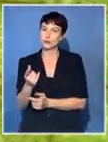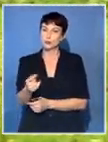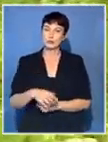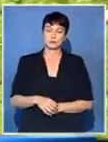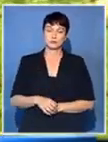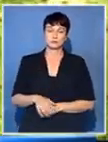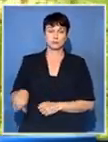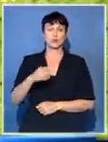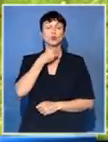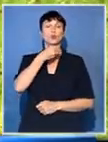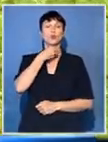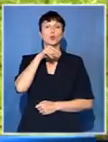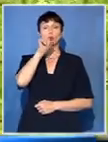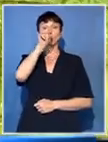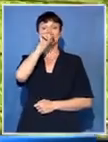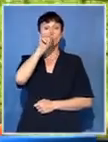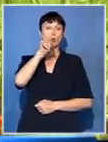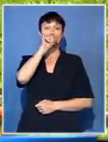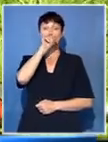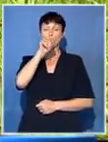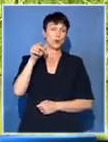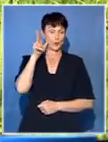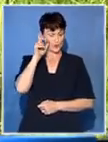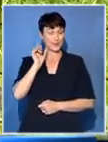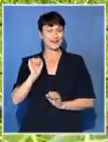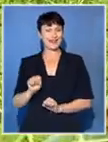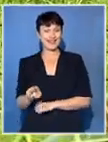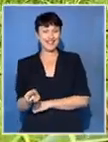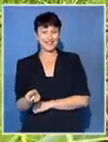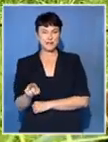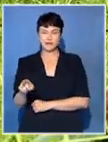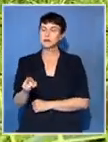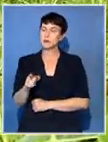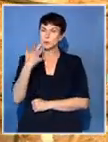They are vocal, exotic and highly intelligent.